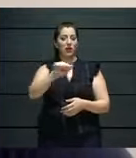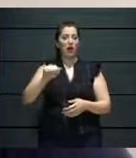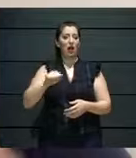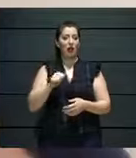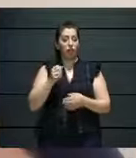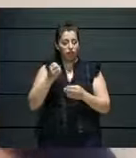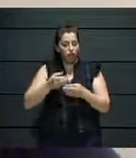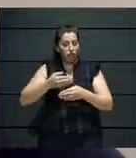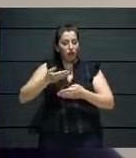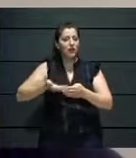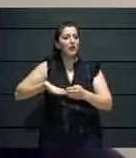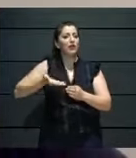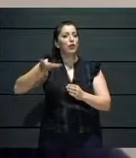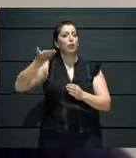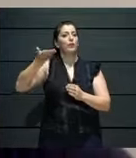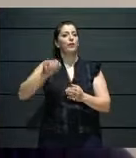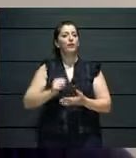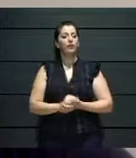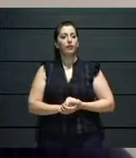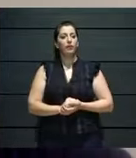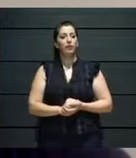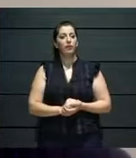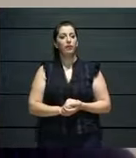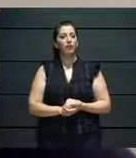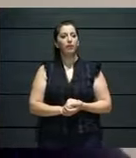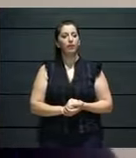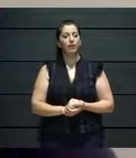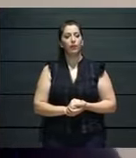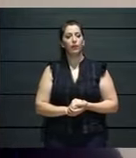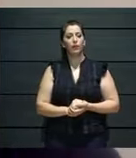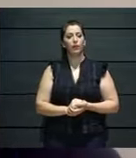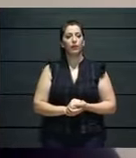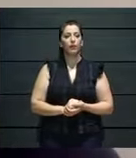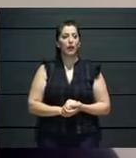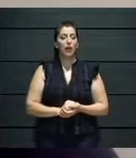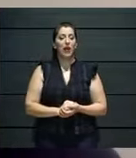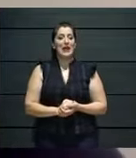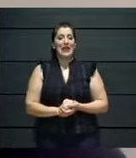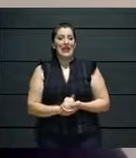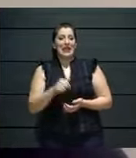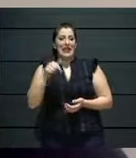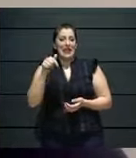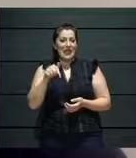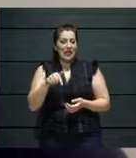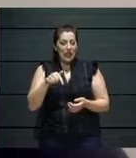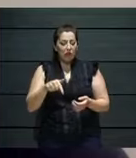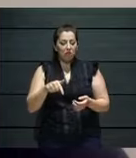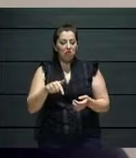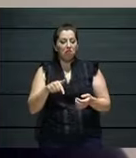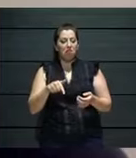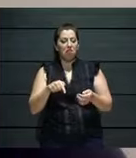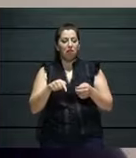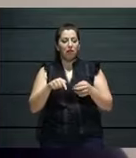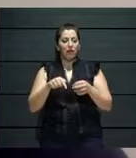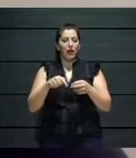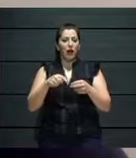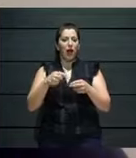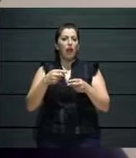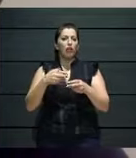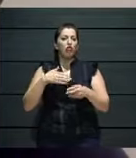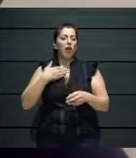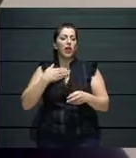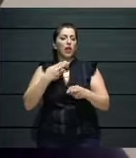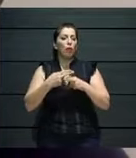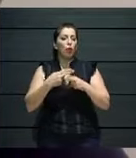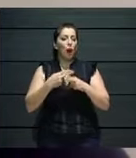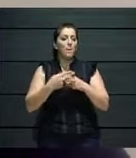And it's, it was also, so it was meant as an alternative performing space in times of Corona, but it's also really serves to relate to